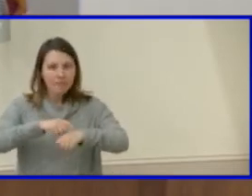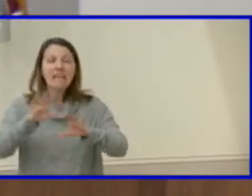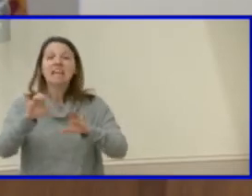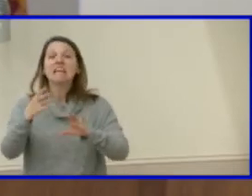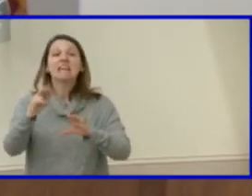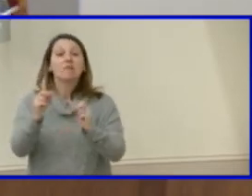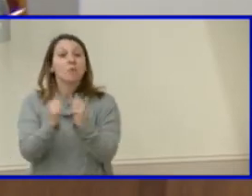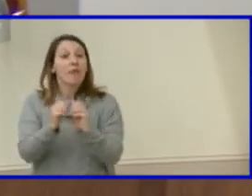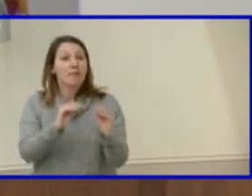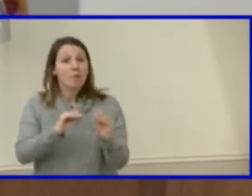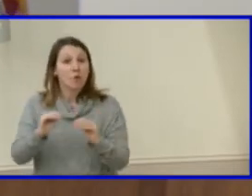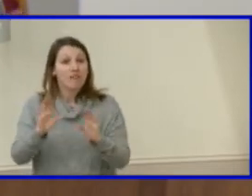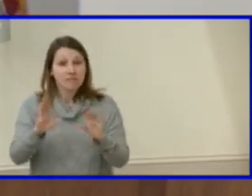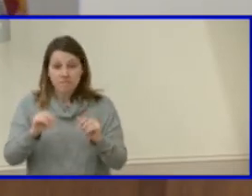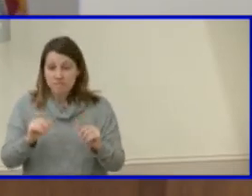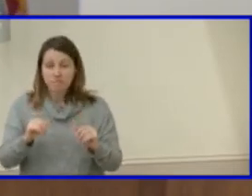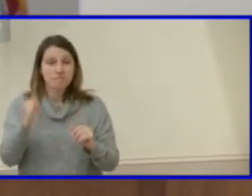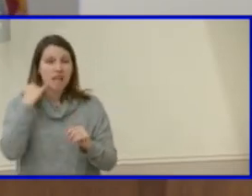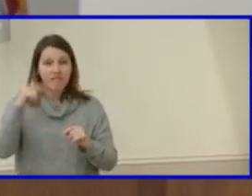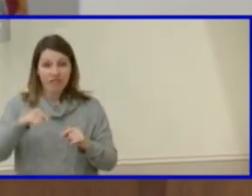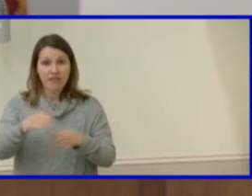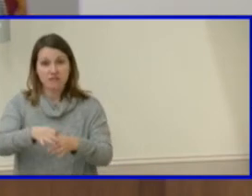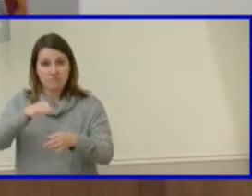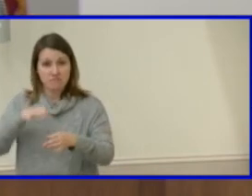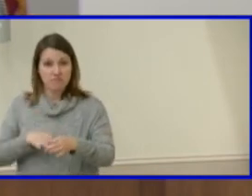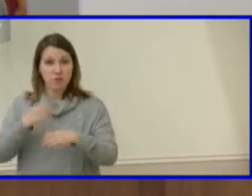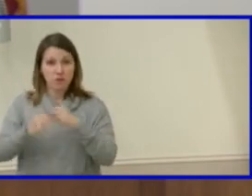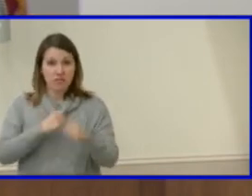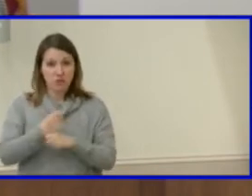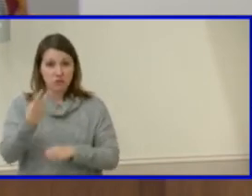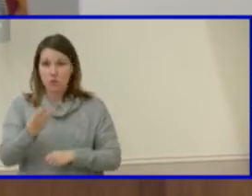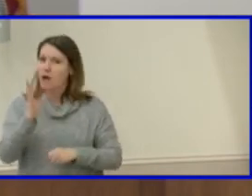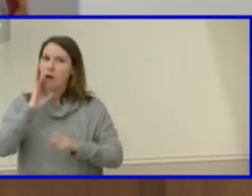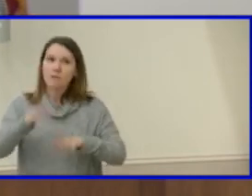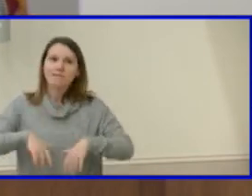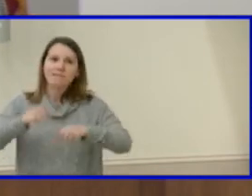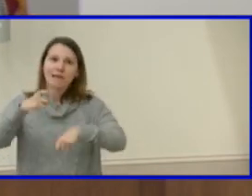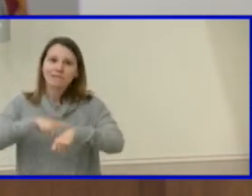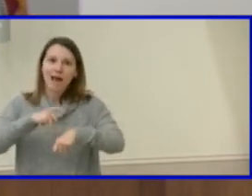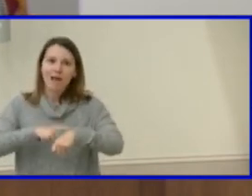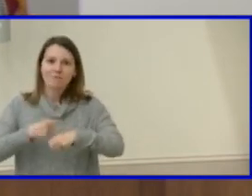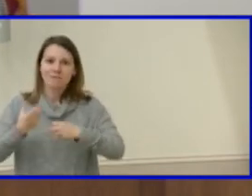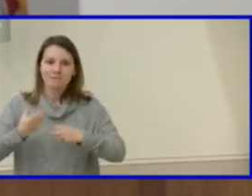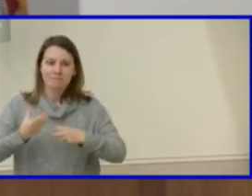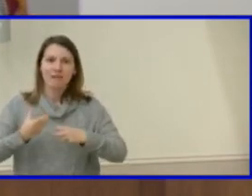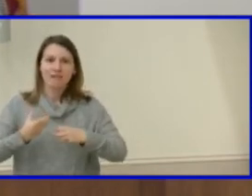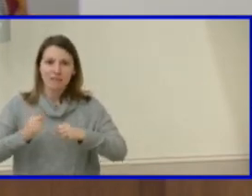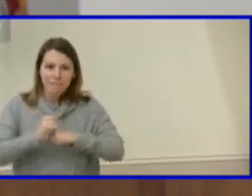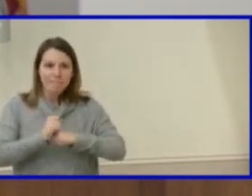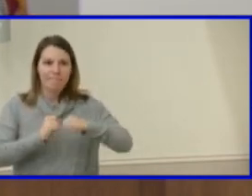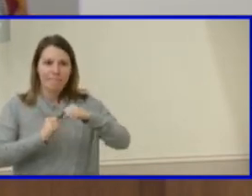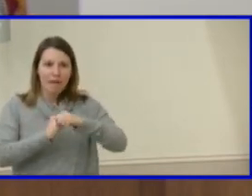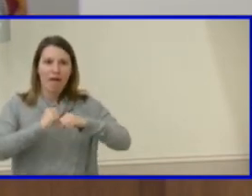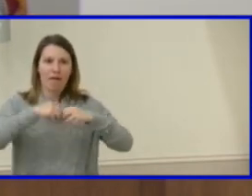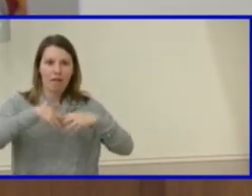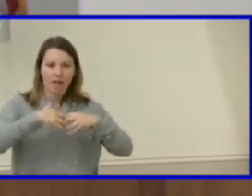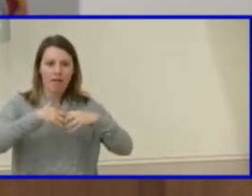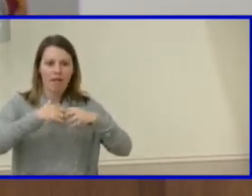even if this moves to year two it's still going to take time to build the addition um